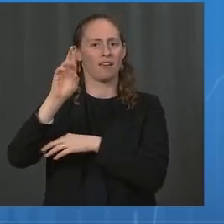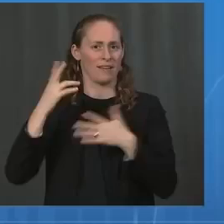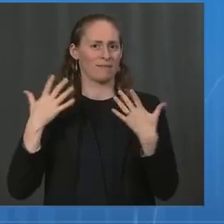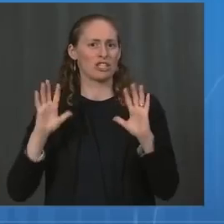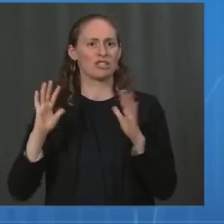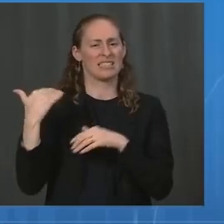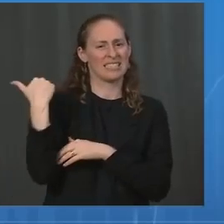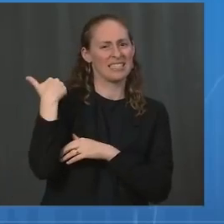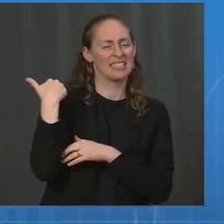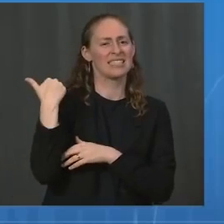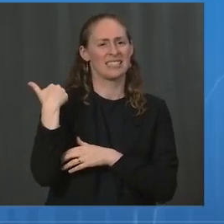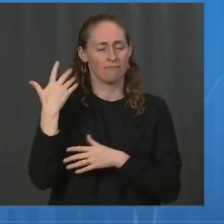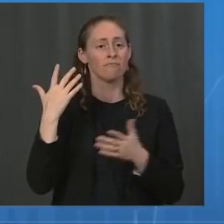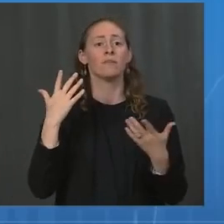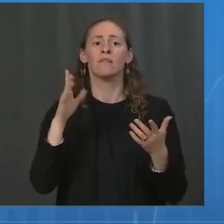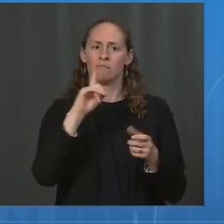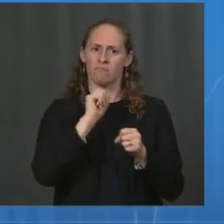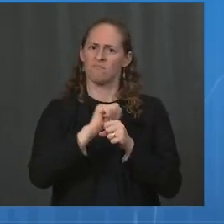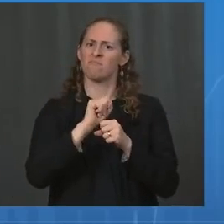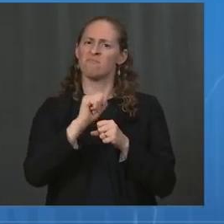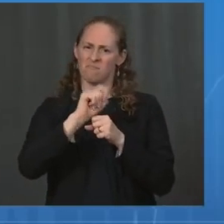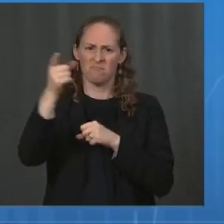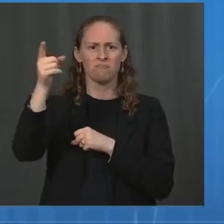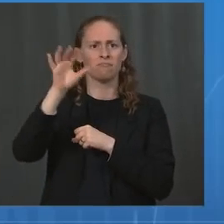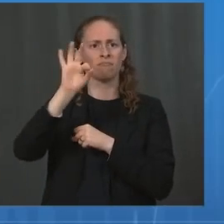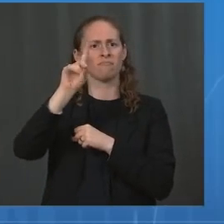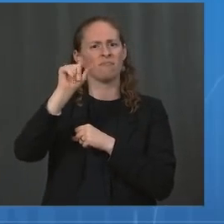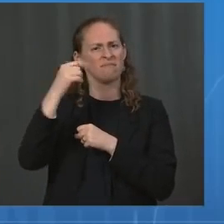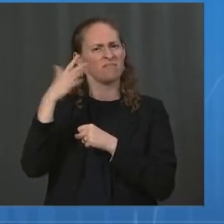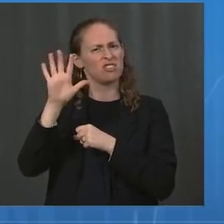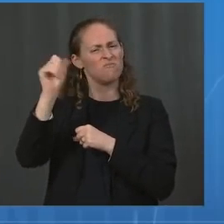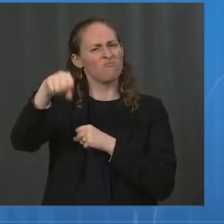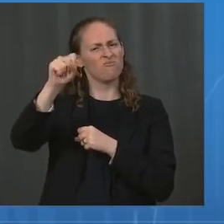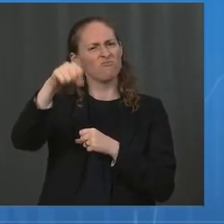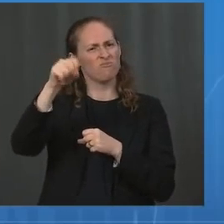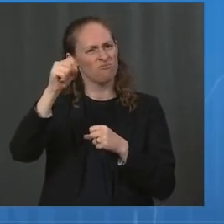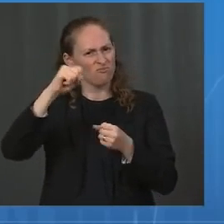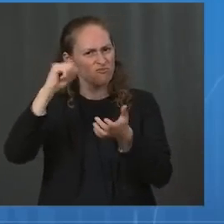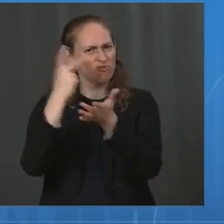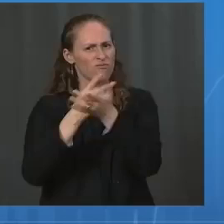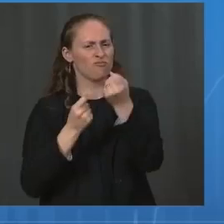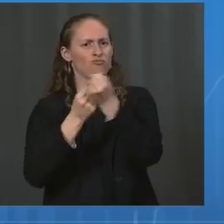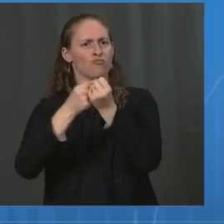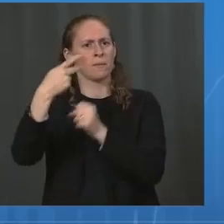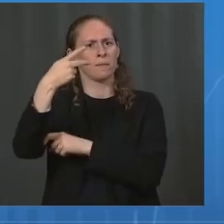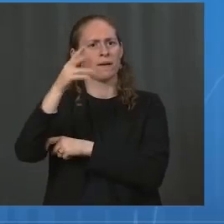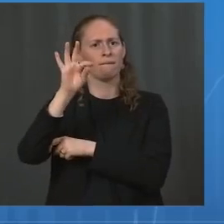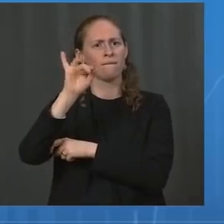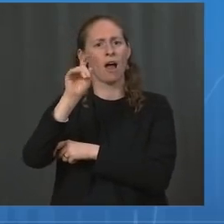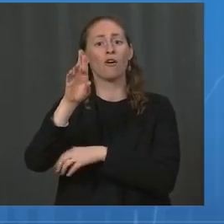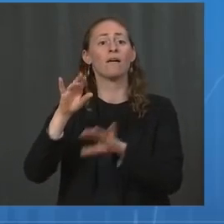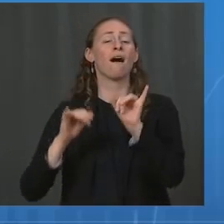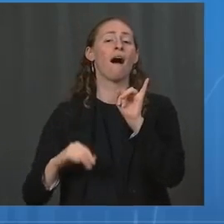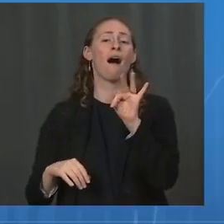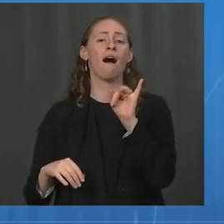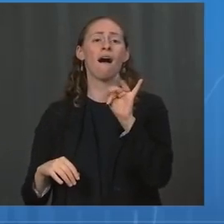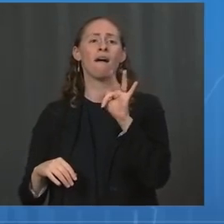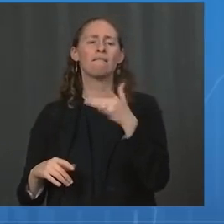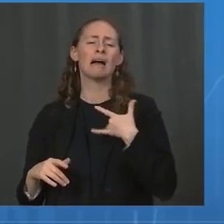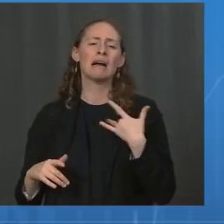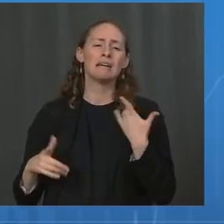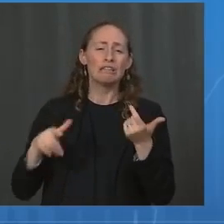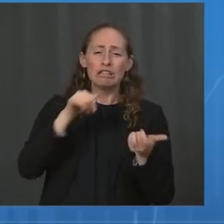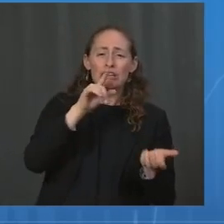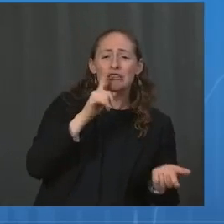FDA-approved, CDC-recommended vaccine available. For anyone who's been waiting to get vaccinated until we had more evidence